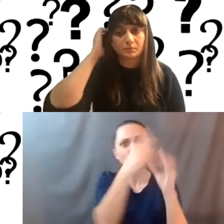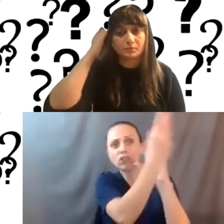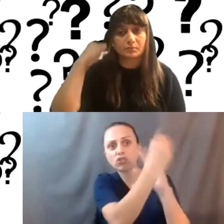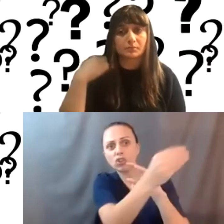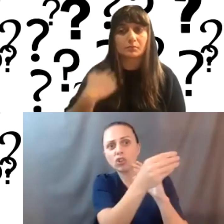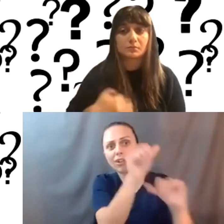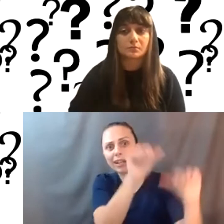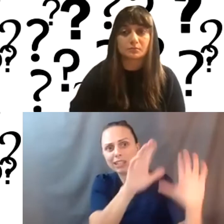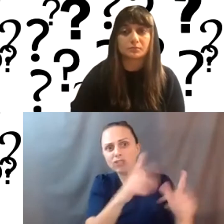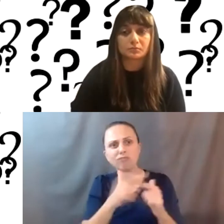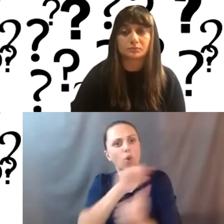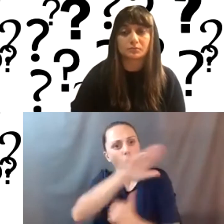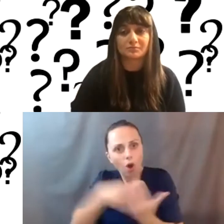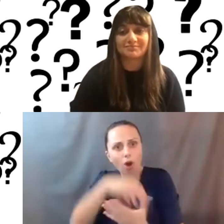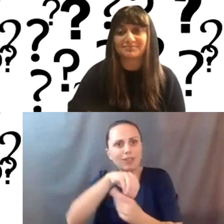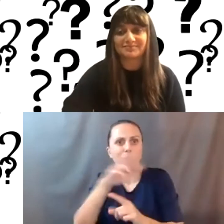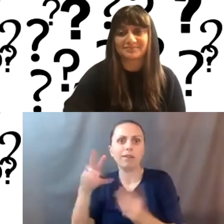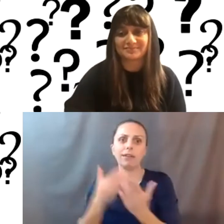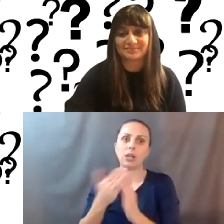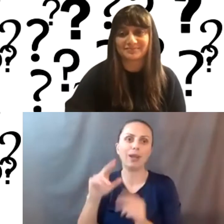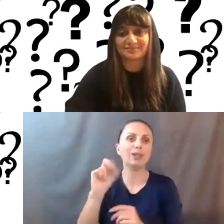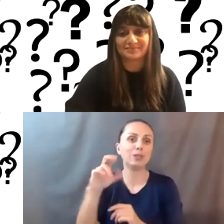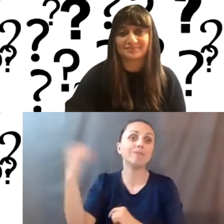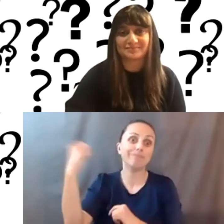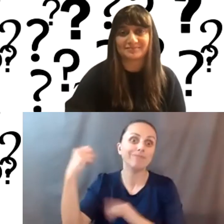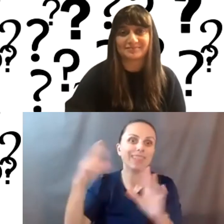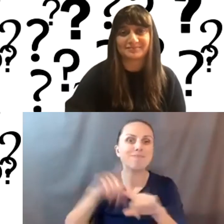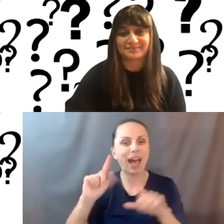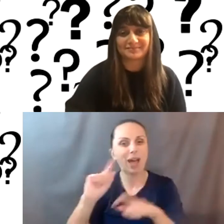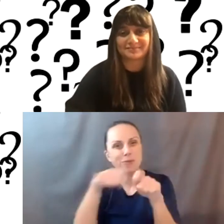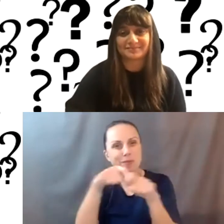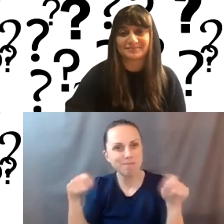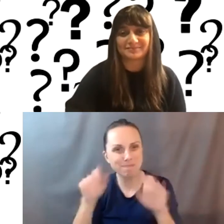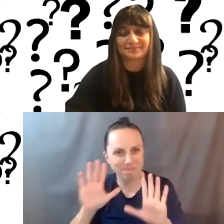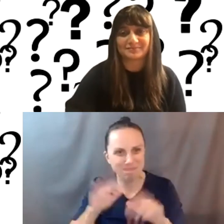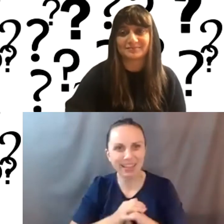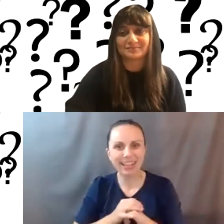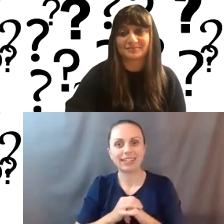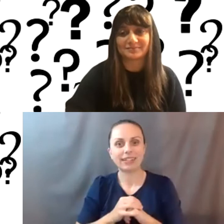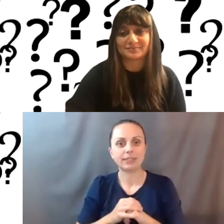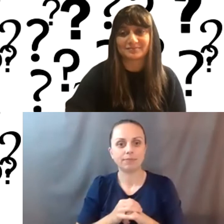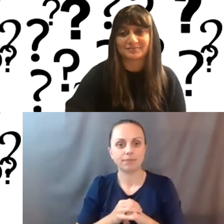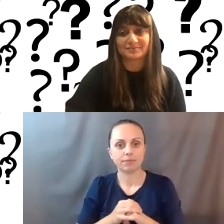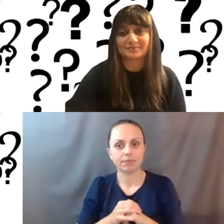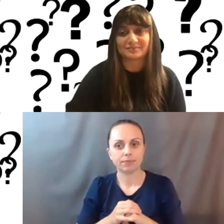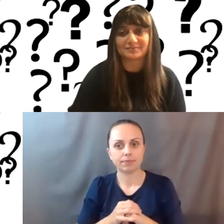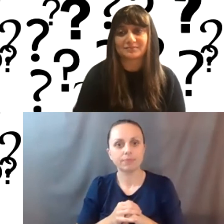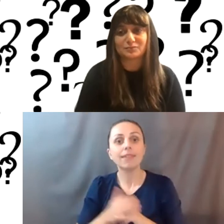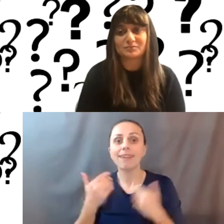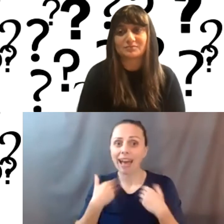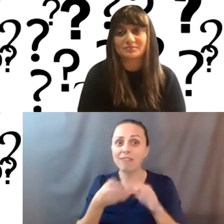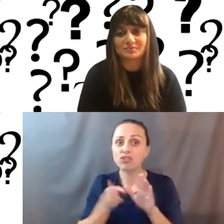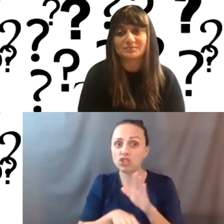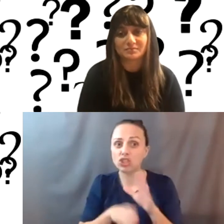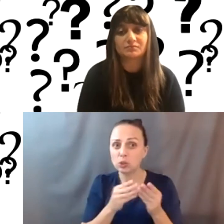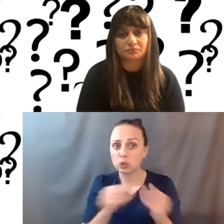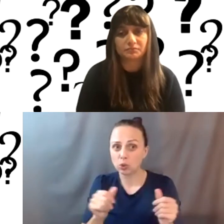assessors, all of that. Anyway, I'm getting the nod from Sue there, but I'll just wrap that up with, by saying, um, you know, uh, there's a cheap solution